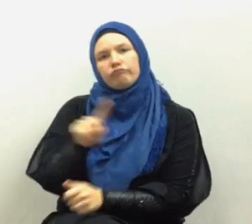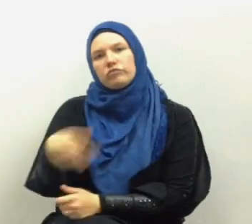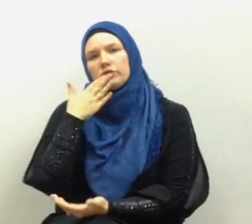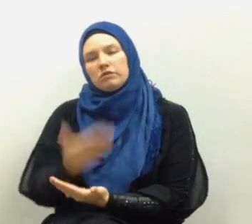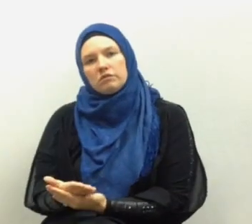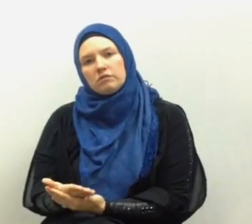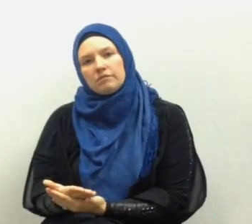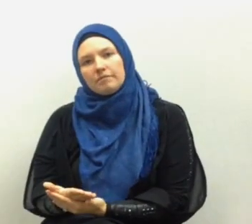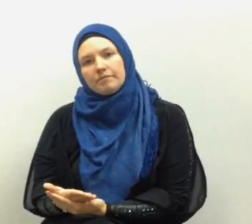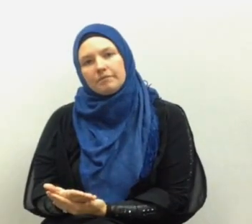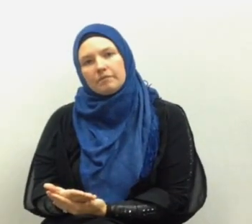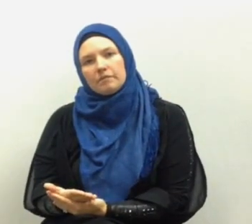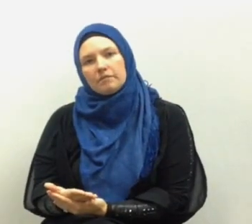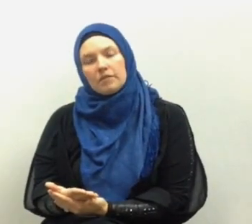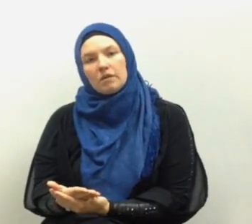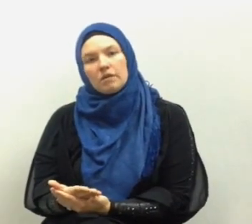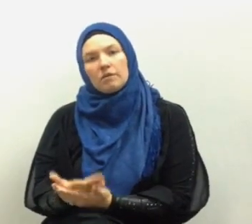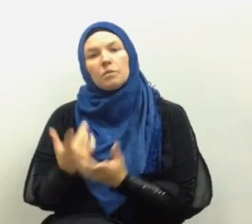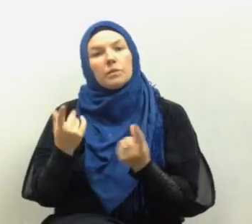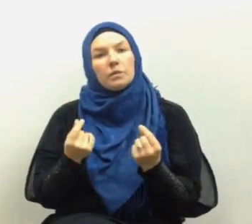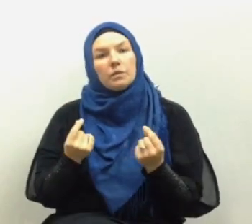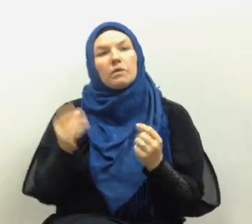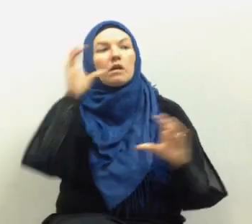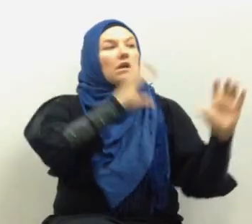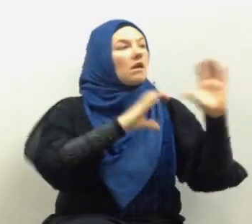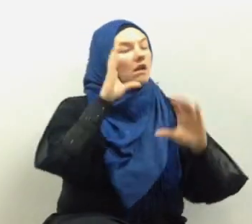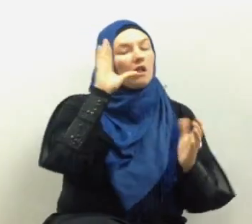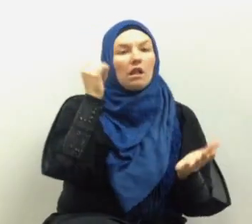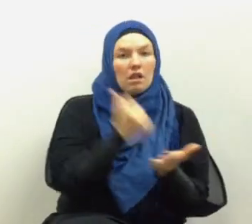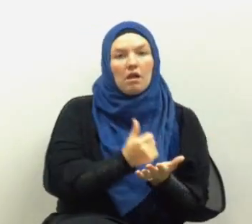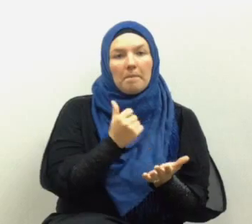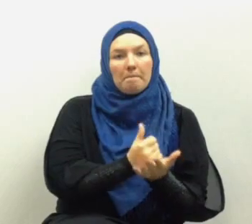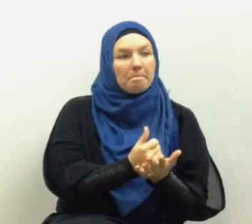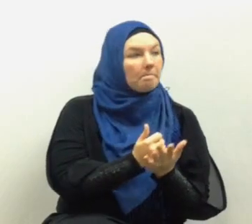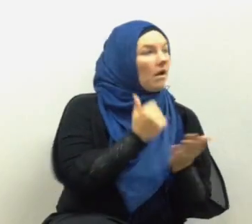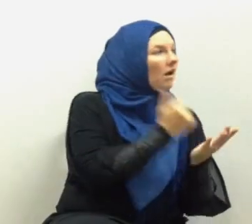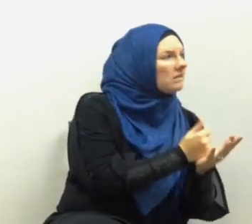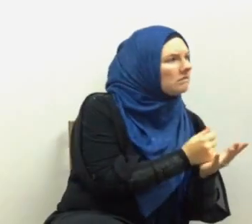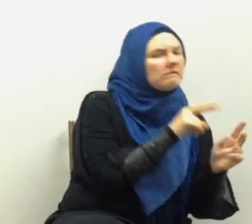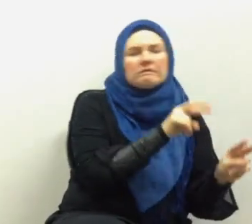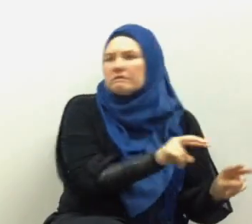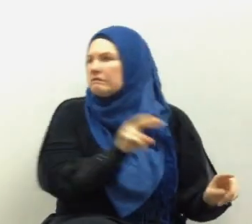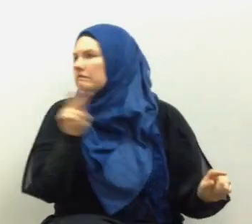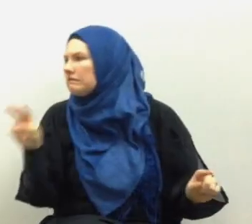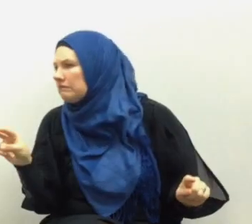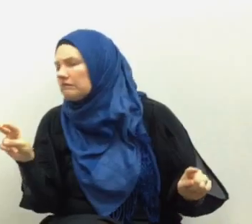so we turn and seek relief and seek help from right and left